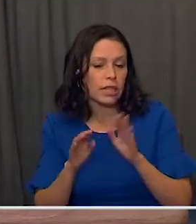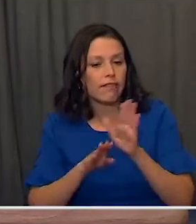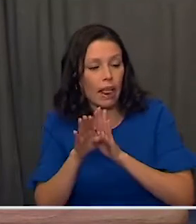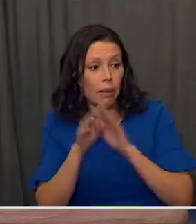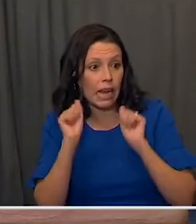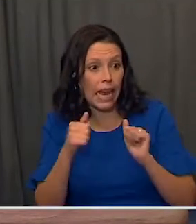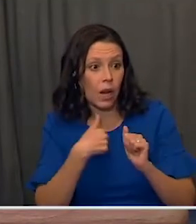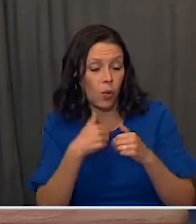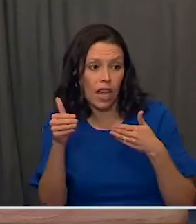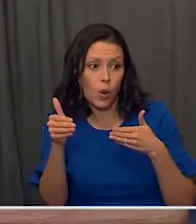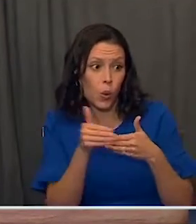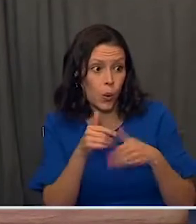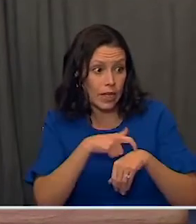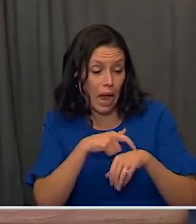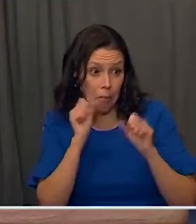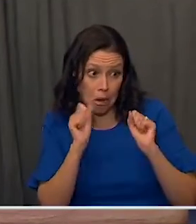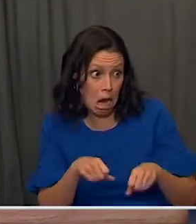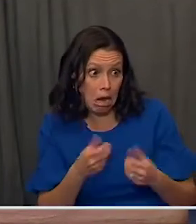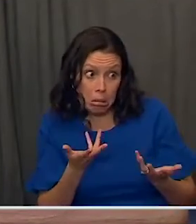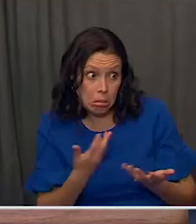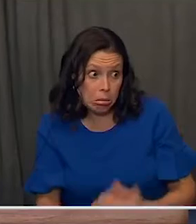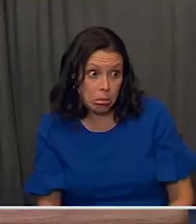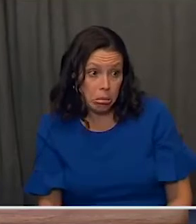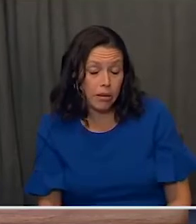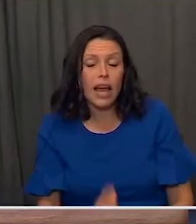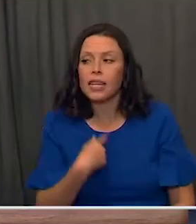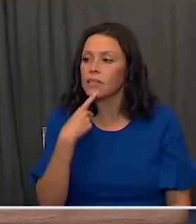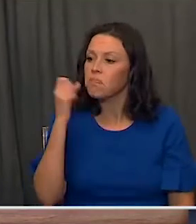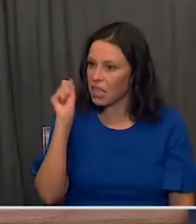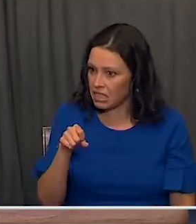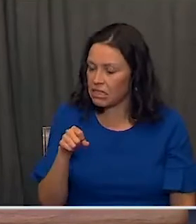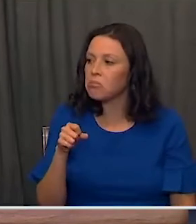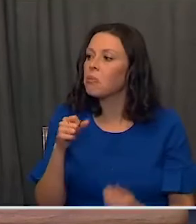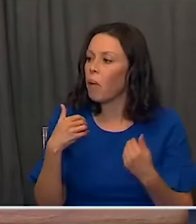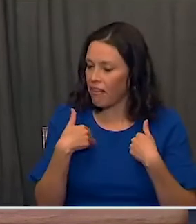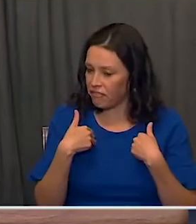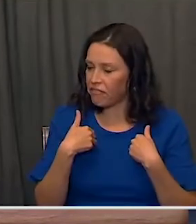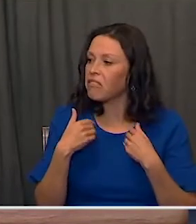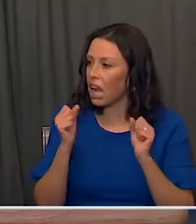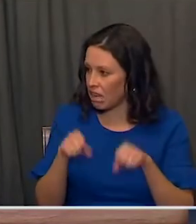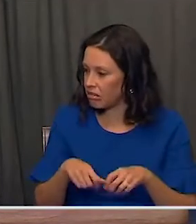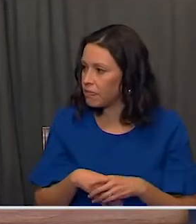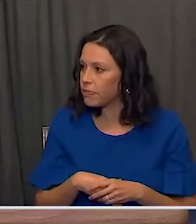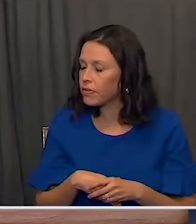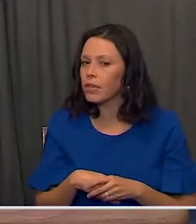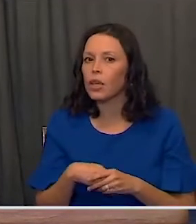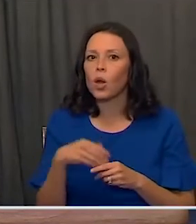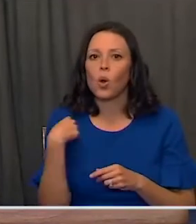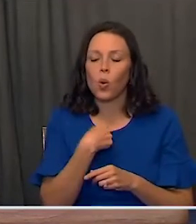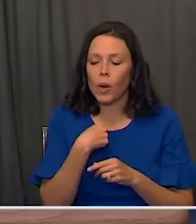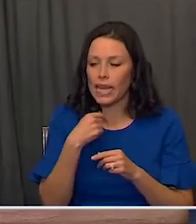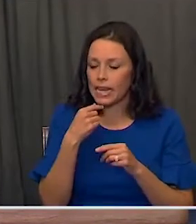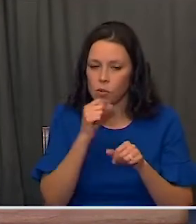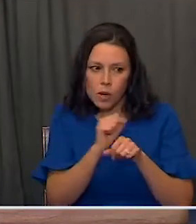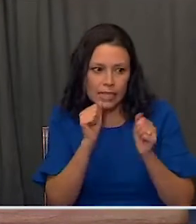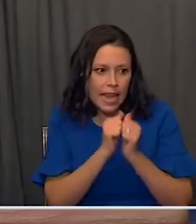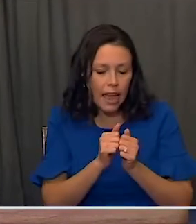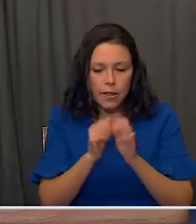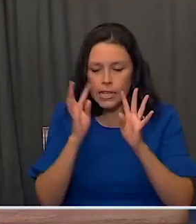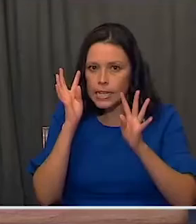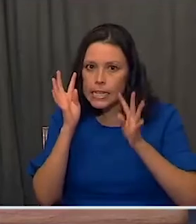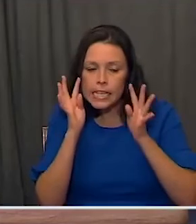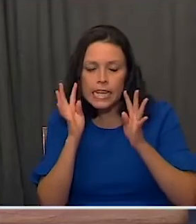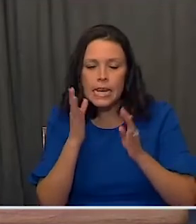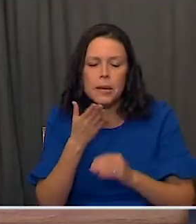Could we shorten that? Is there anything we could do? And I said, yes, there is. And we crafted the